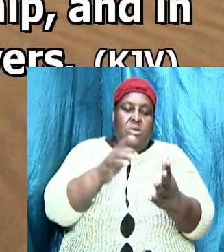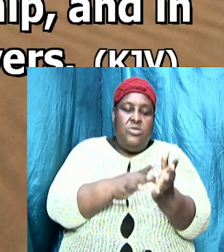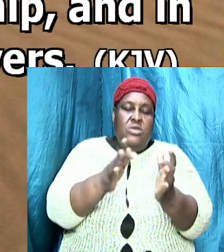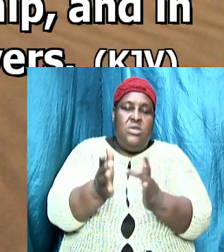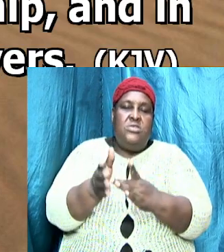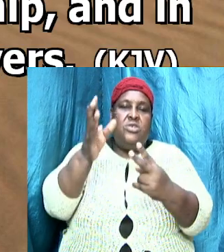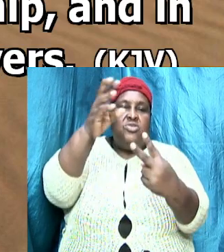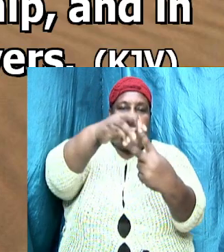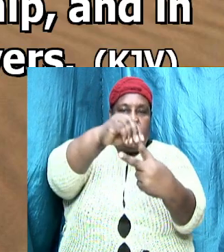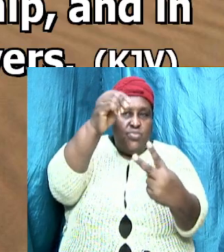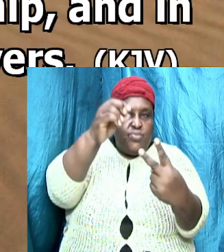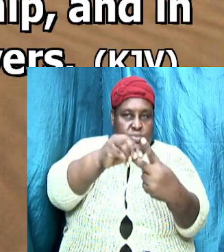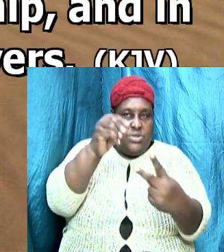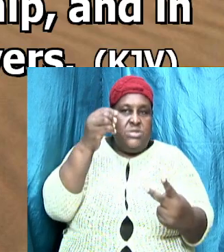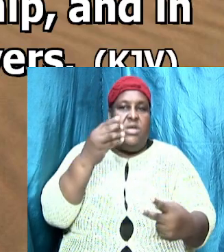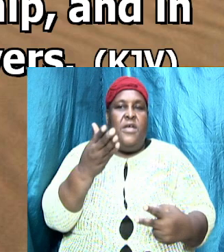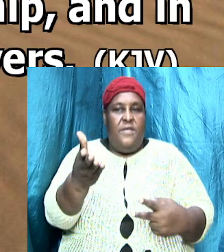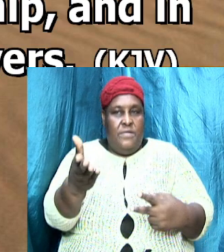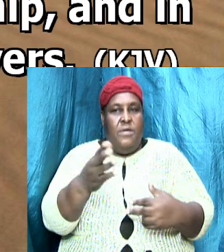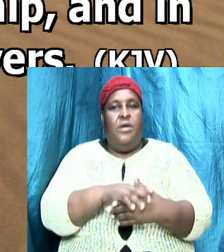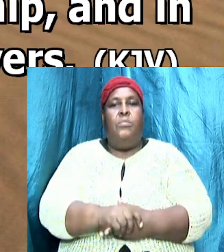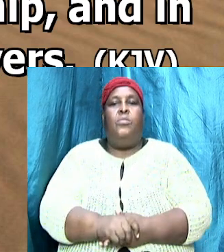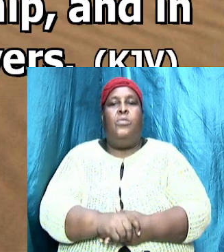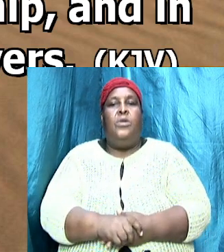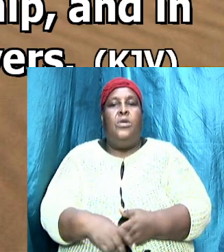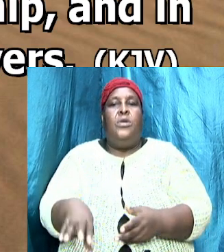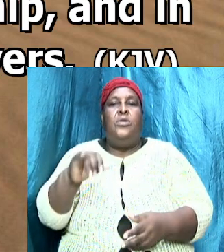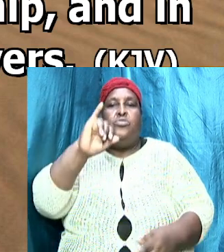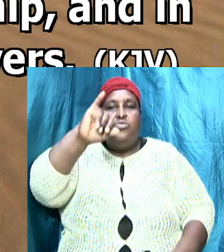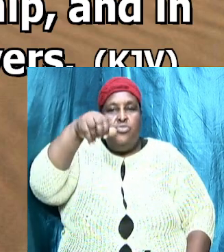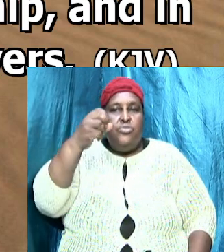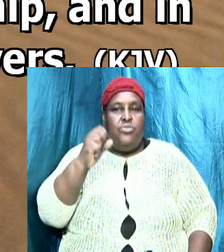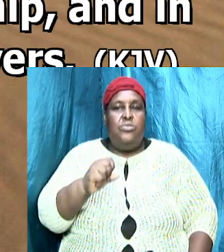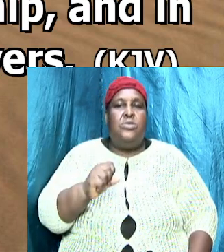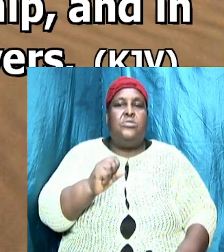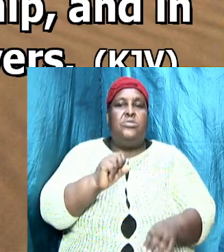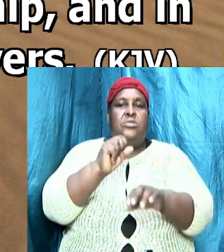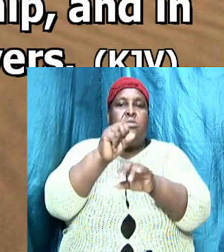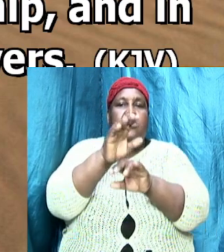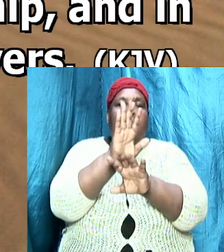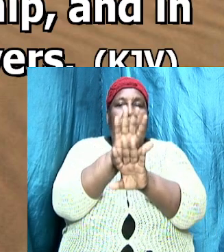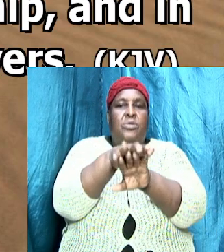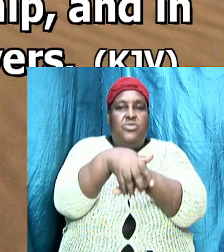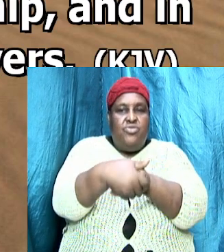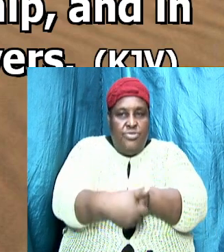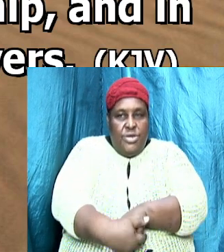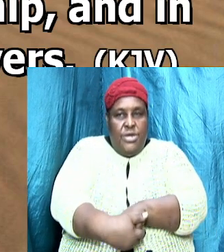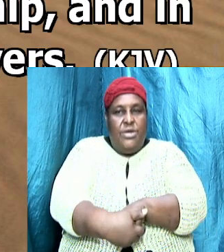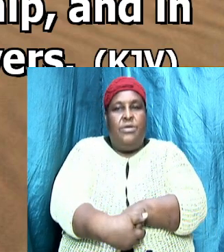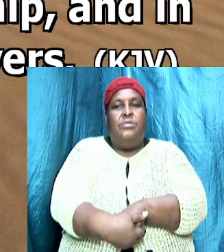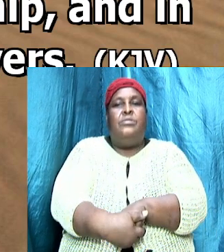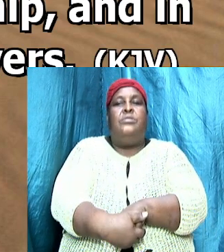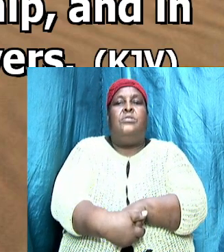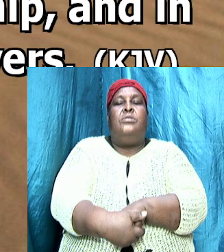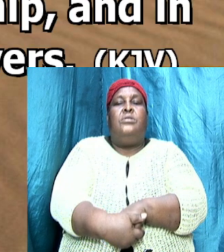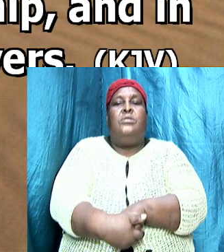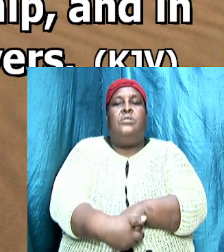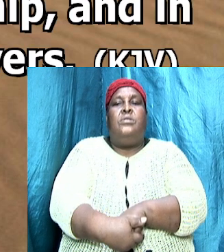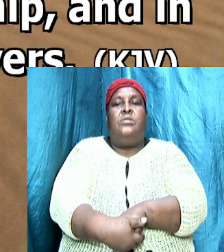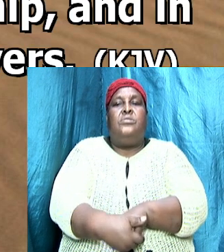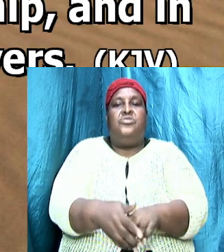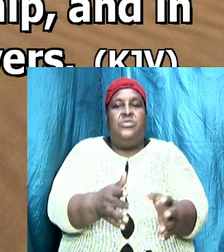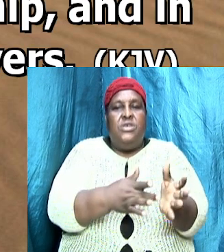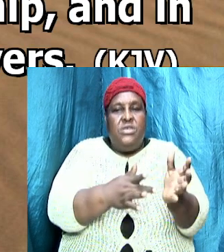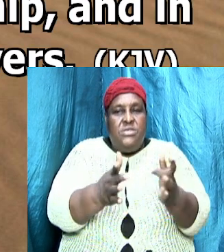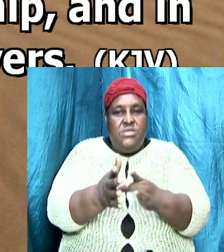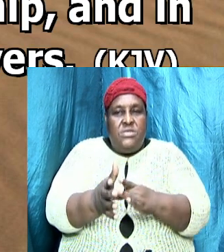when Judas betrayed Jesus we know that you know Judas hung himself and there was